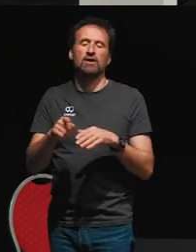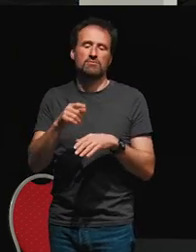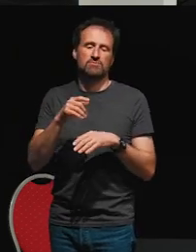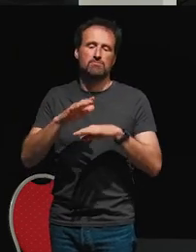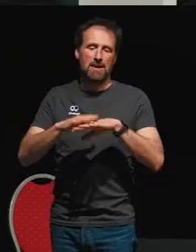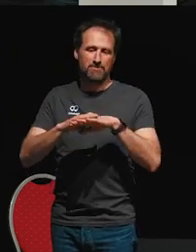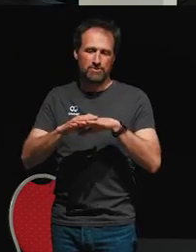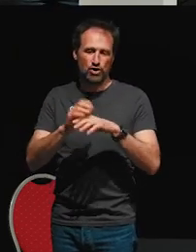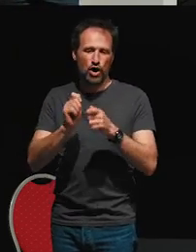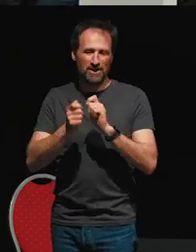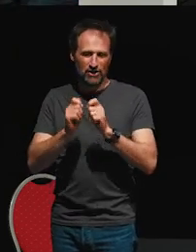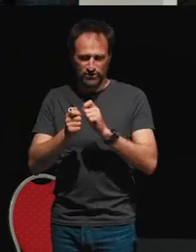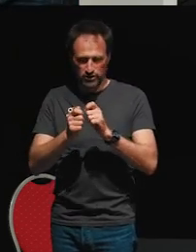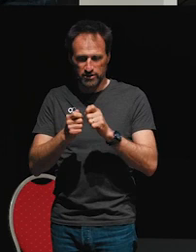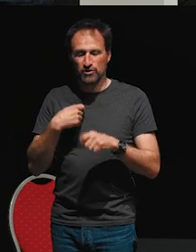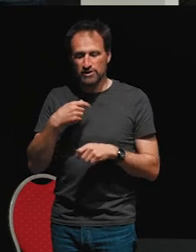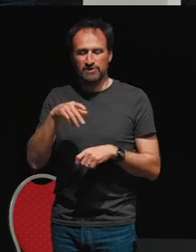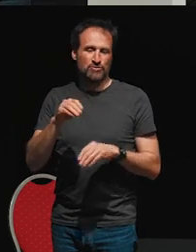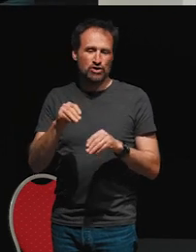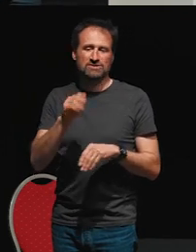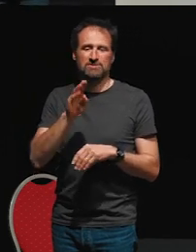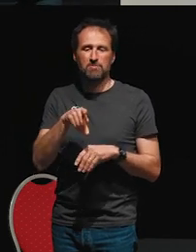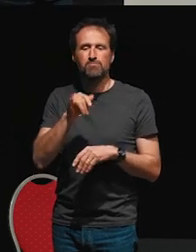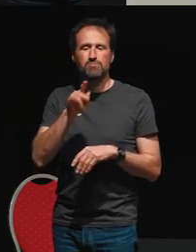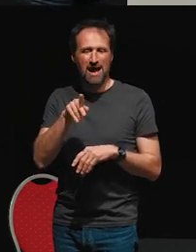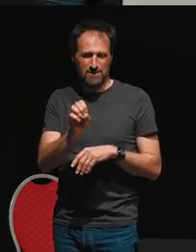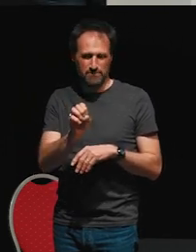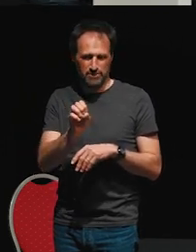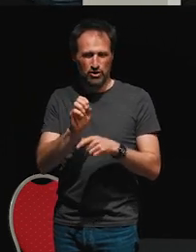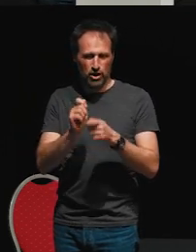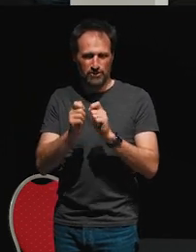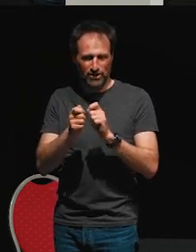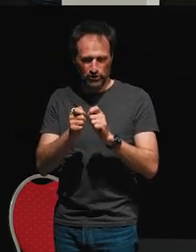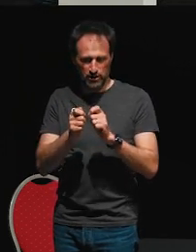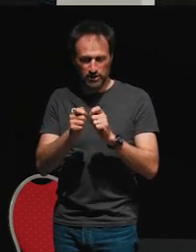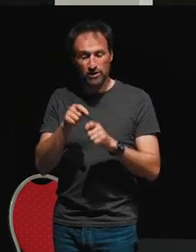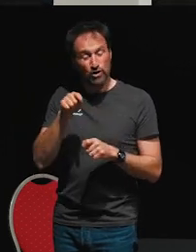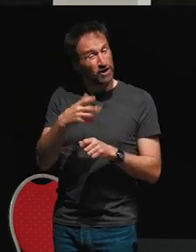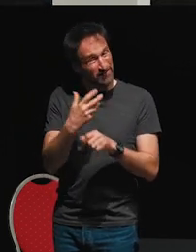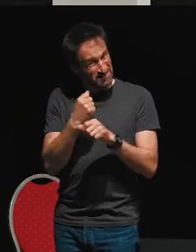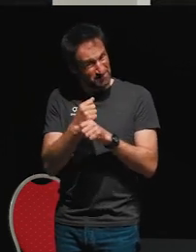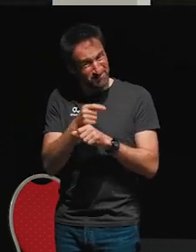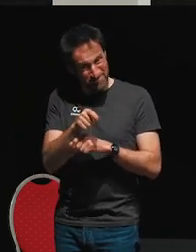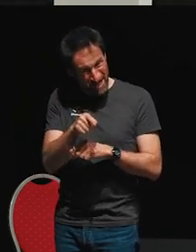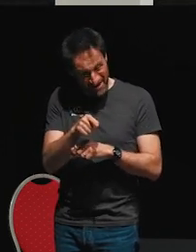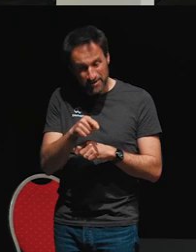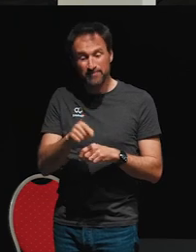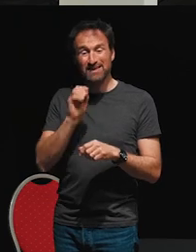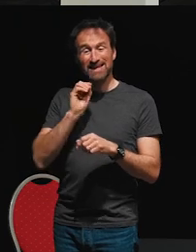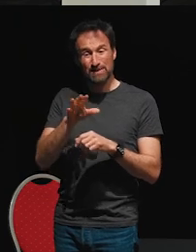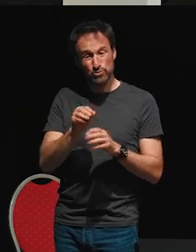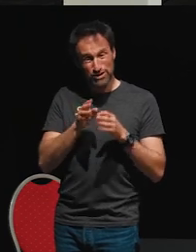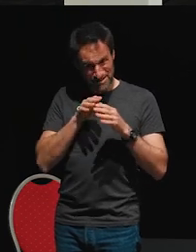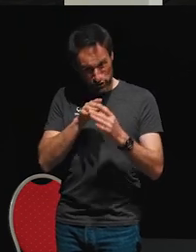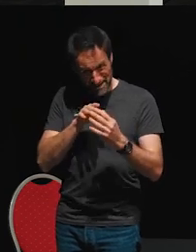RxJS. And then what map does is for each value emitted on this input stream here, it creates a new